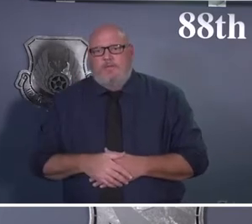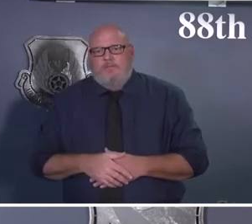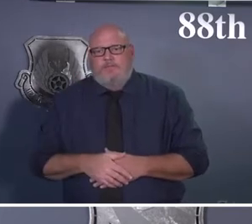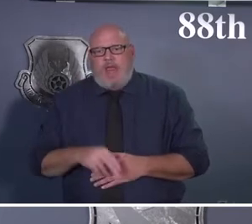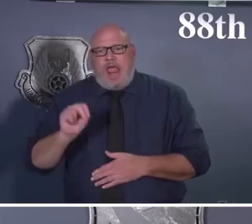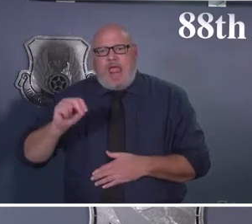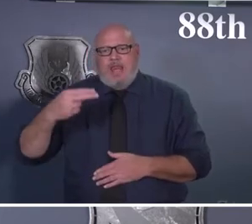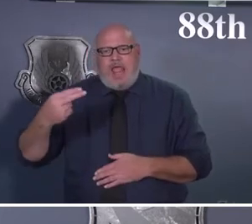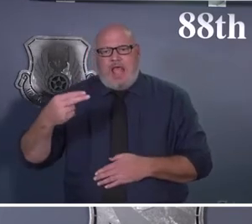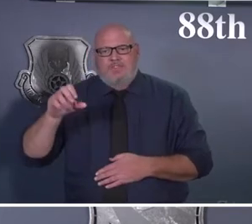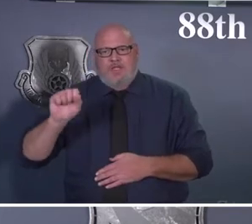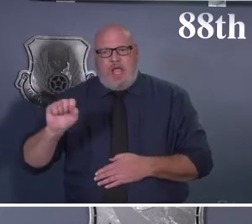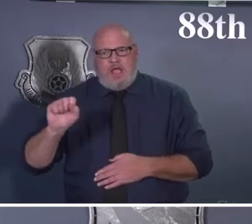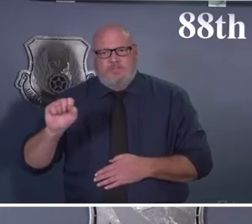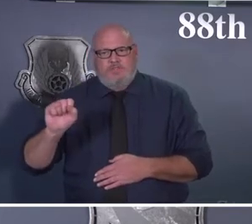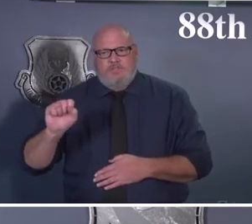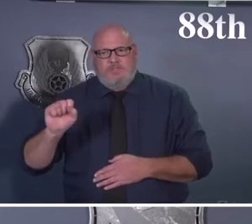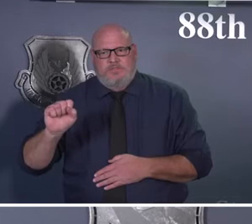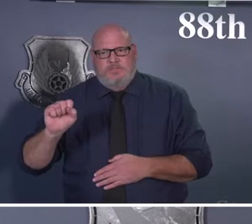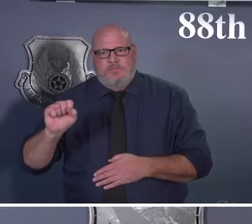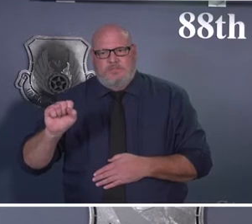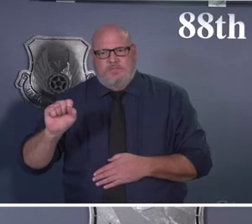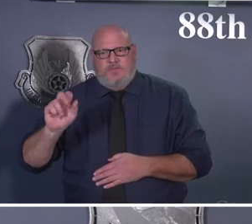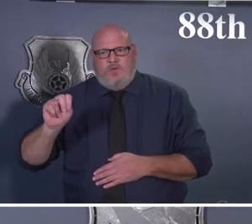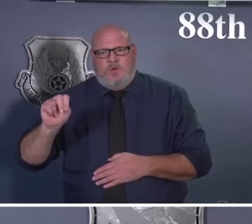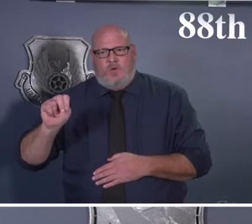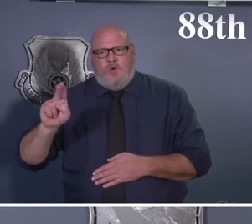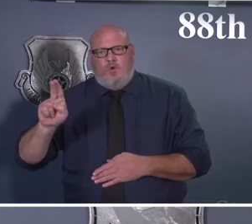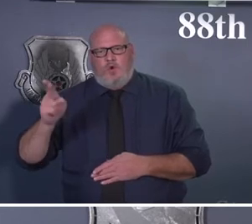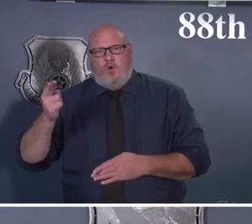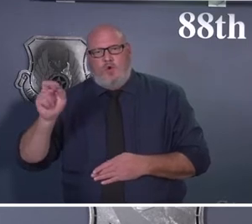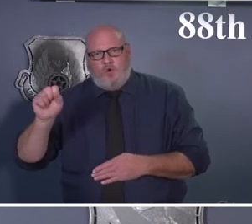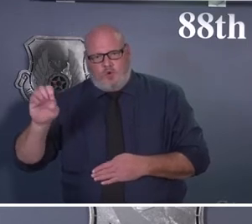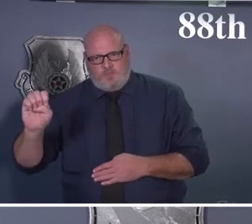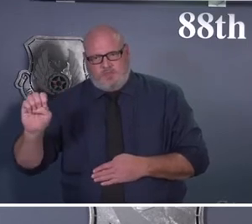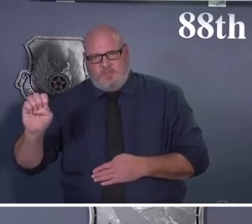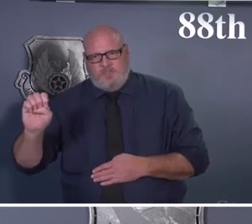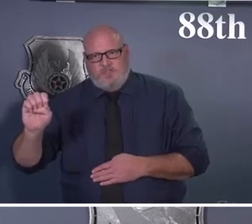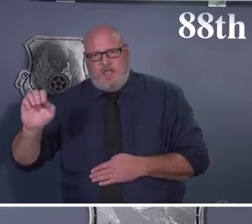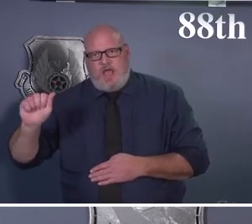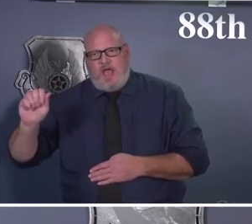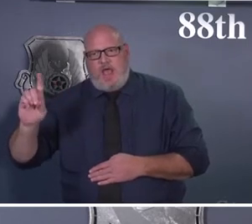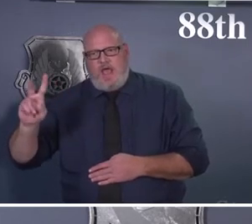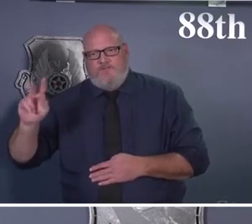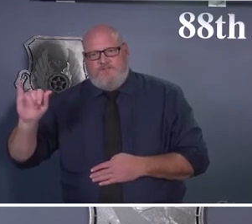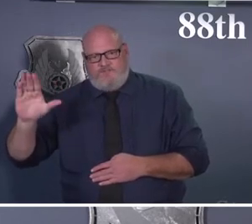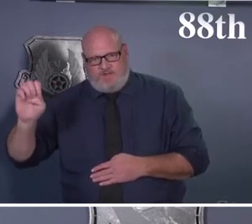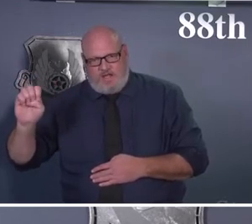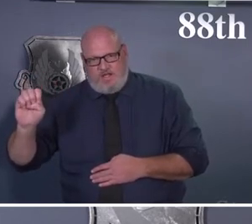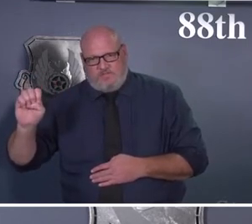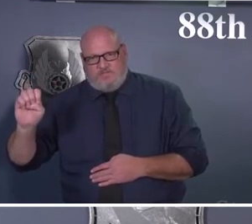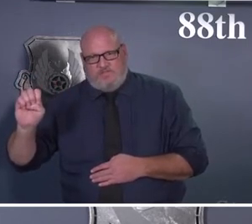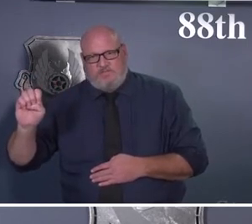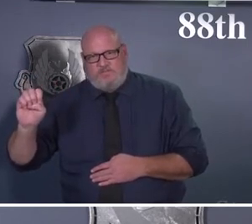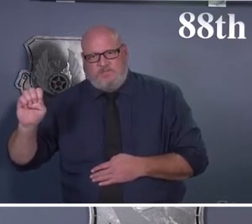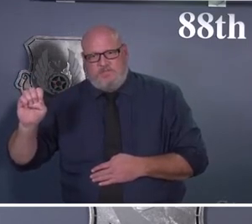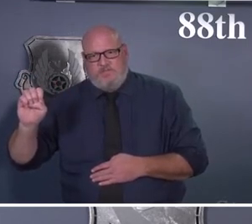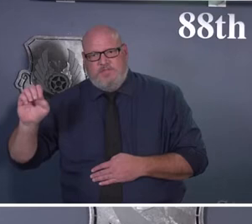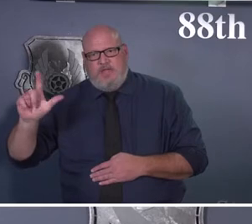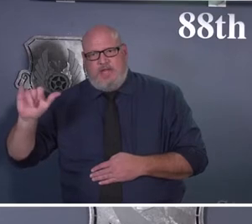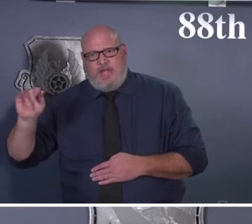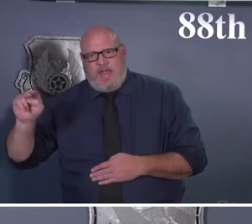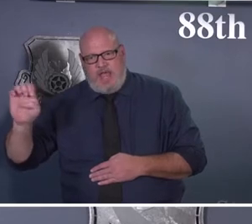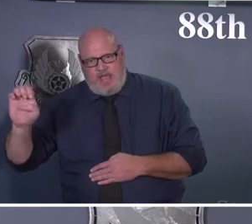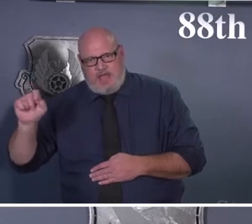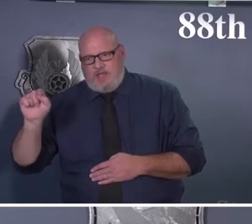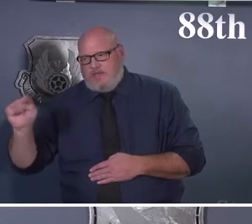we still have been receiving questions related to COVID vaccinations, and for our military members and for children ages 5 to 12, so